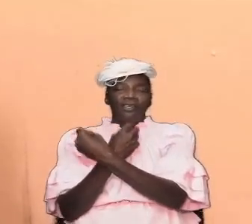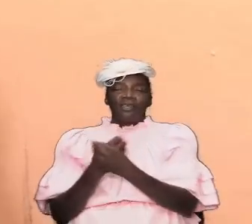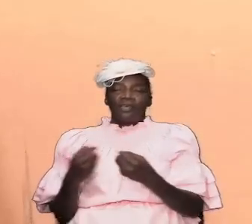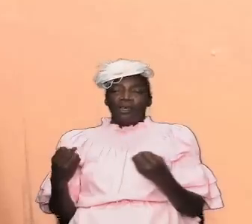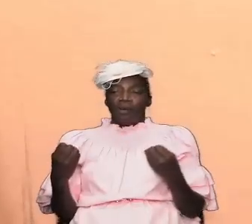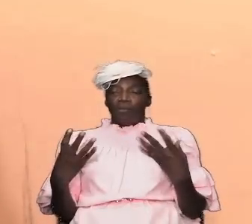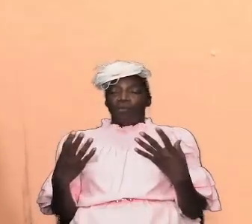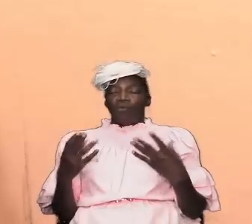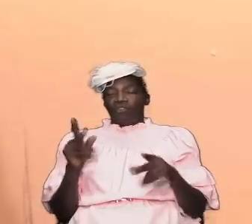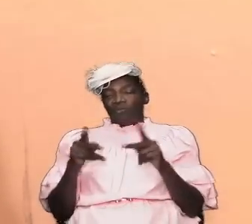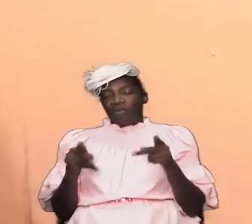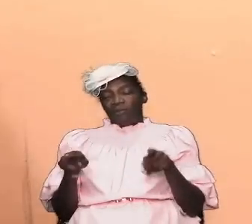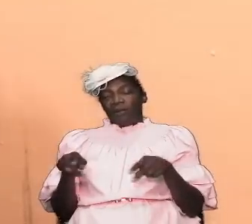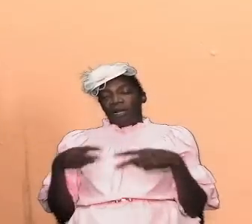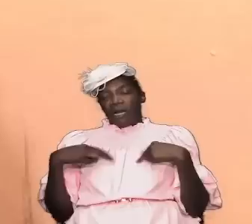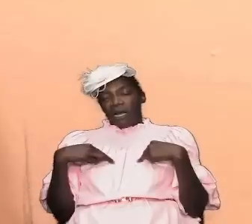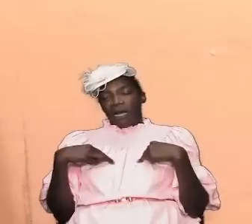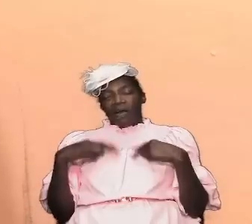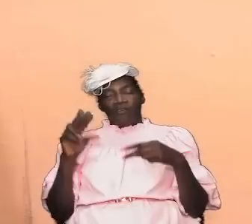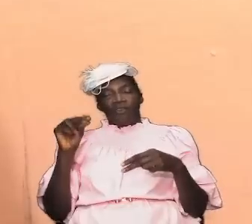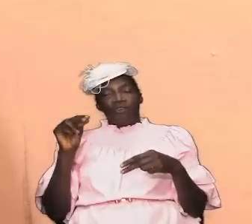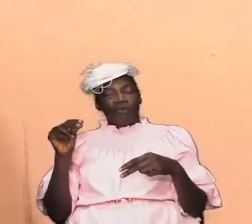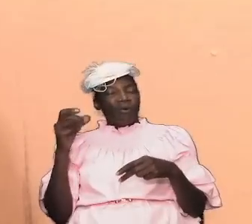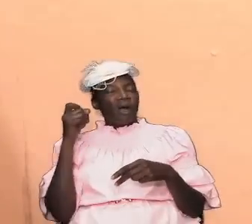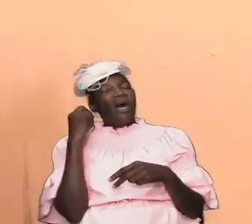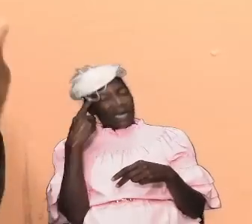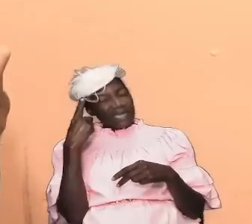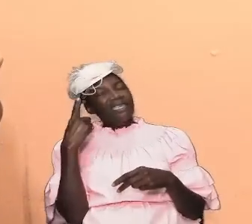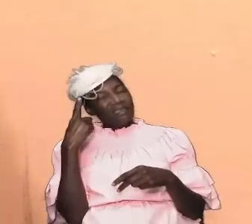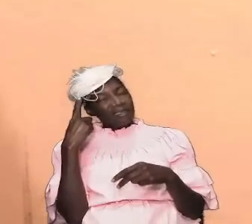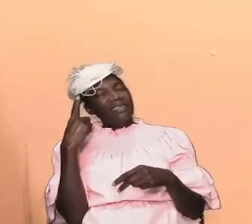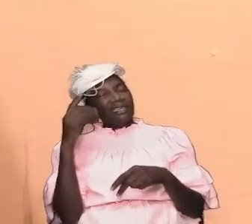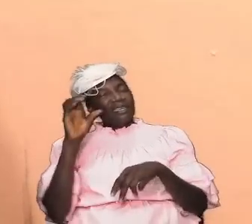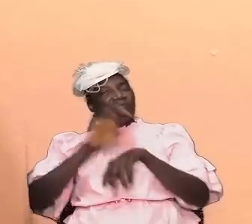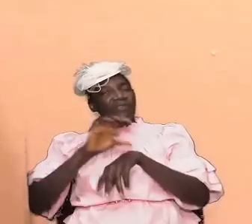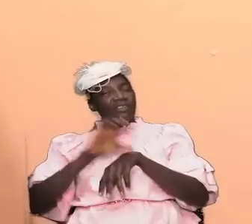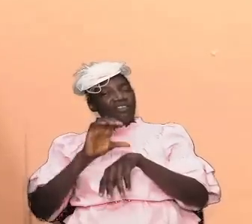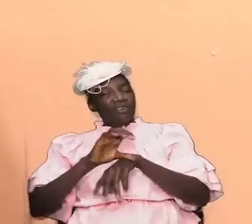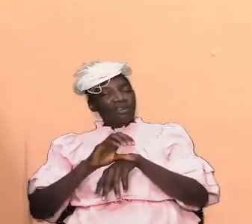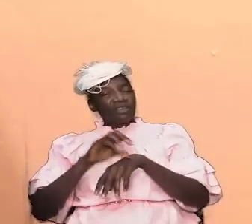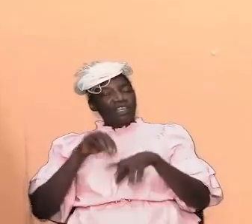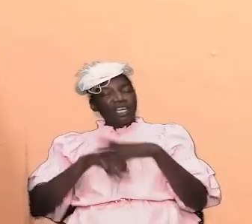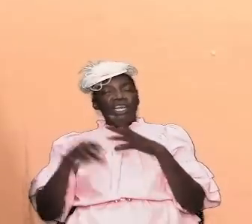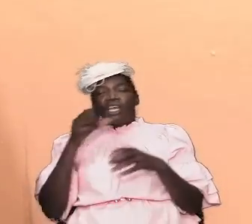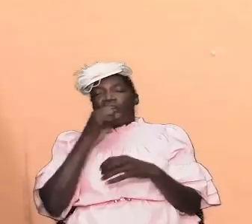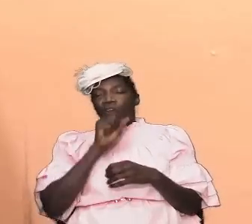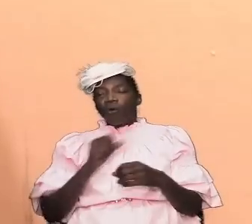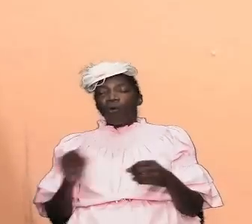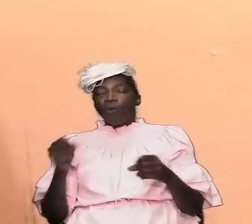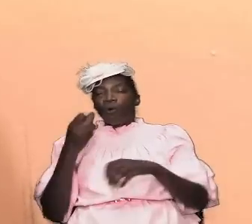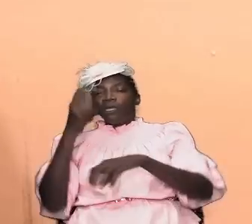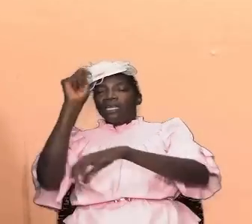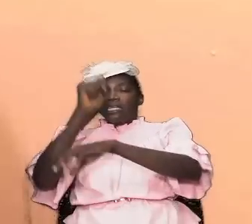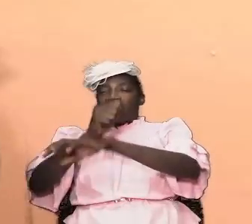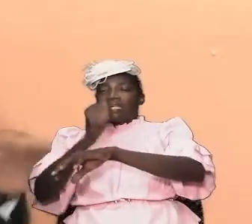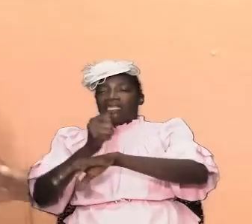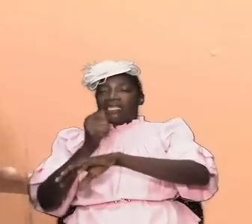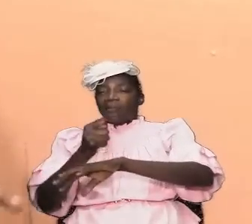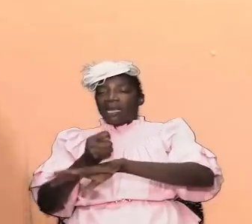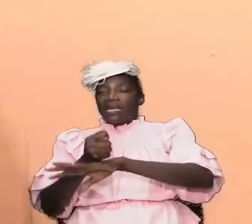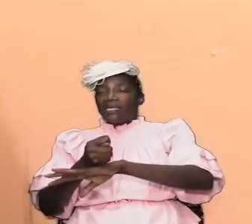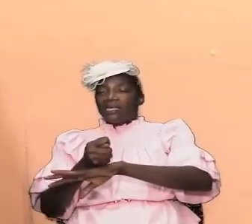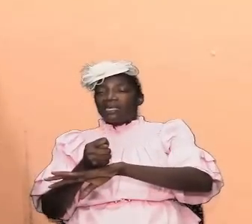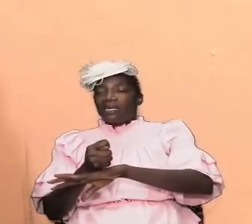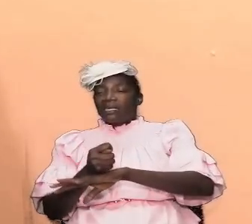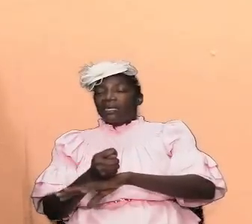no concept of the church being outlined in the old testament most christians are unaware